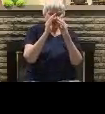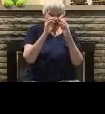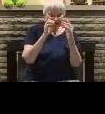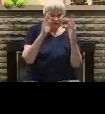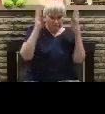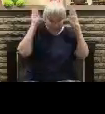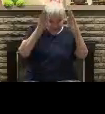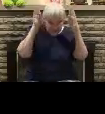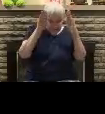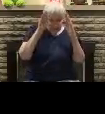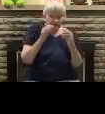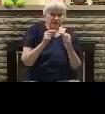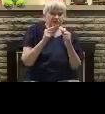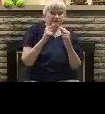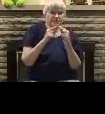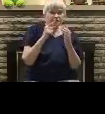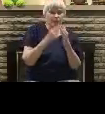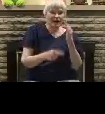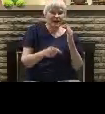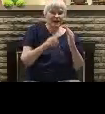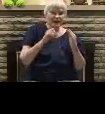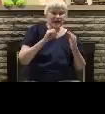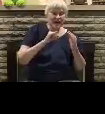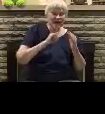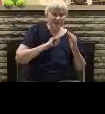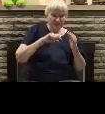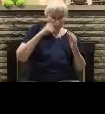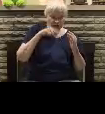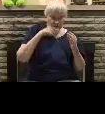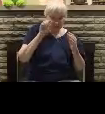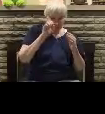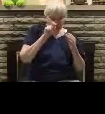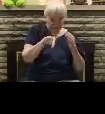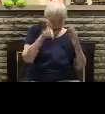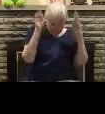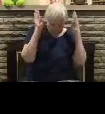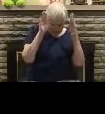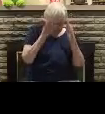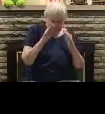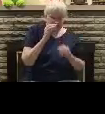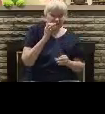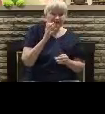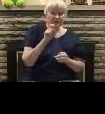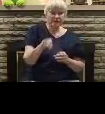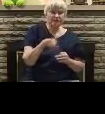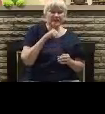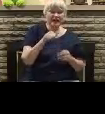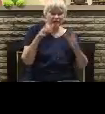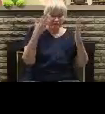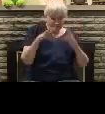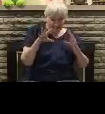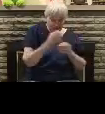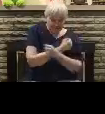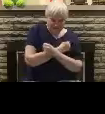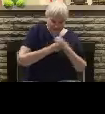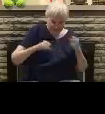just a moment there, Martha And I just want everybody to bow your head and close your eyes So that no one's looking around distracting you And if you're